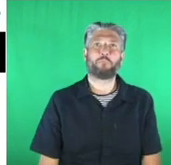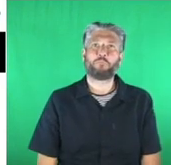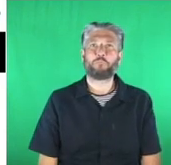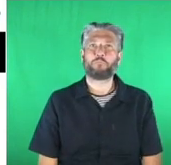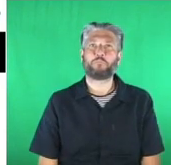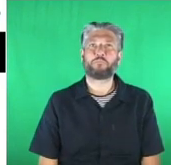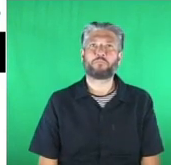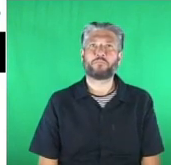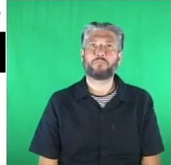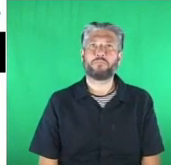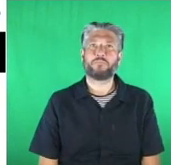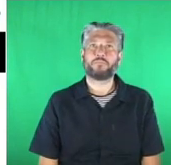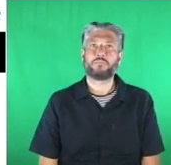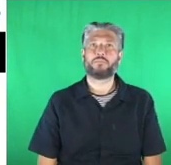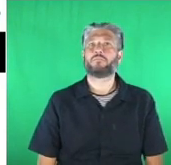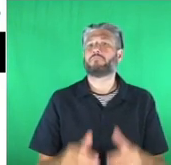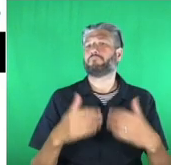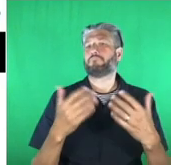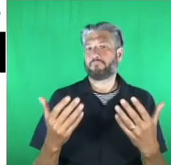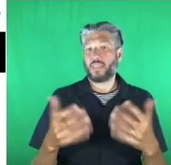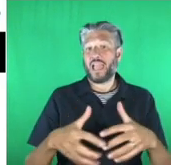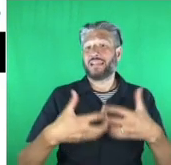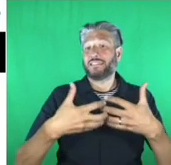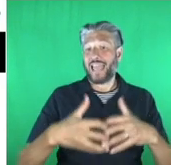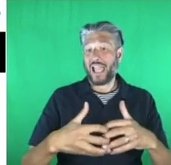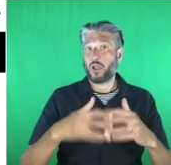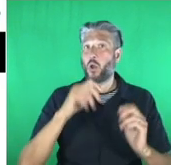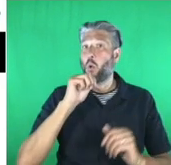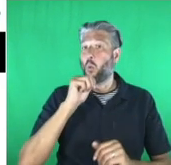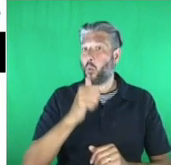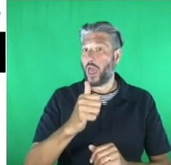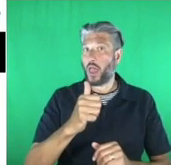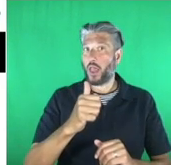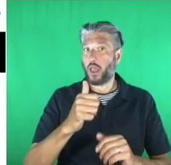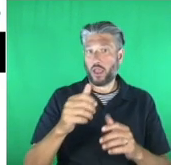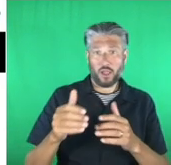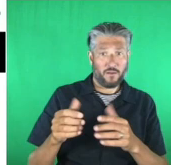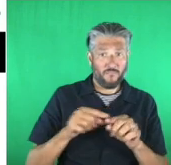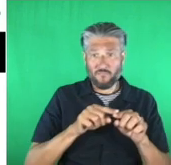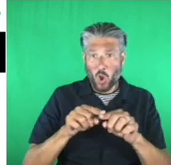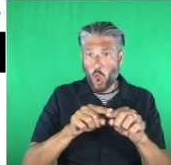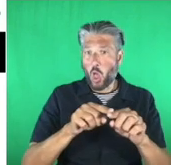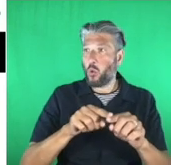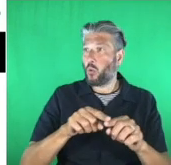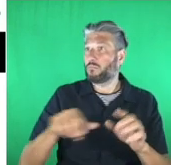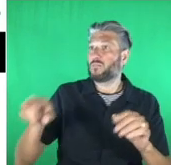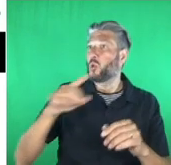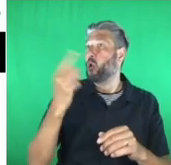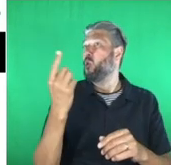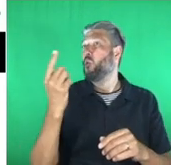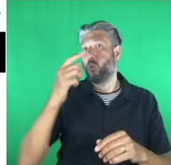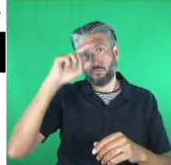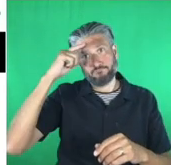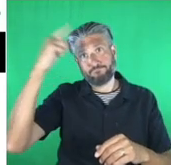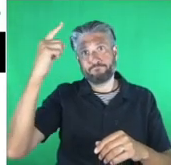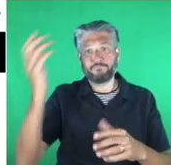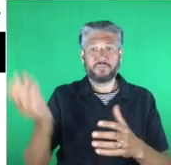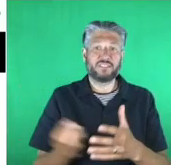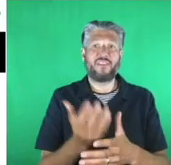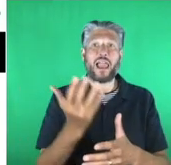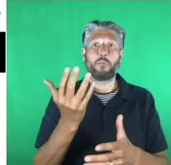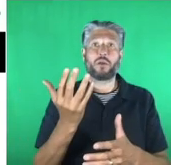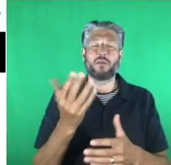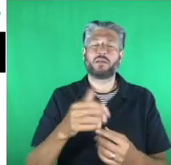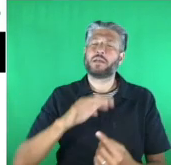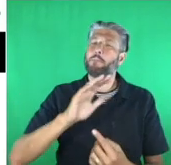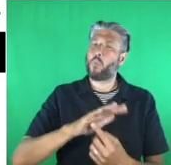Harben, will take us where the developers decide to let it go. So it's really important we have developers who